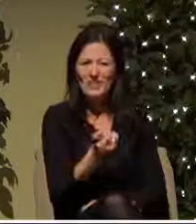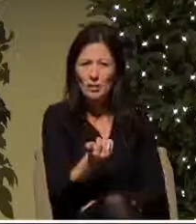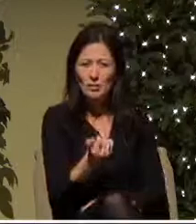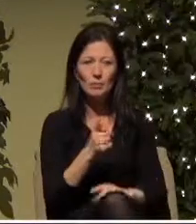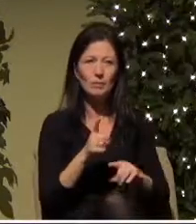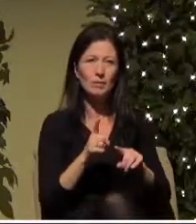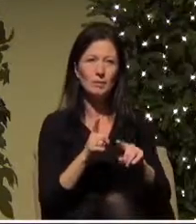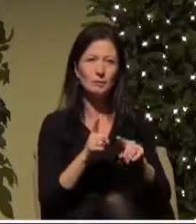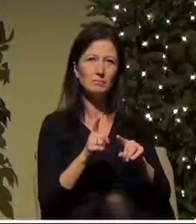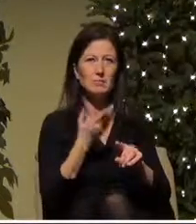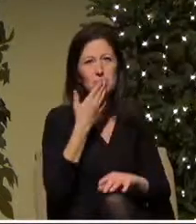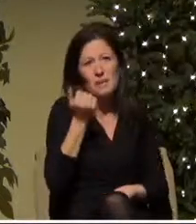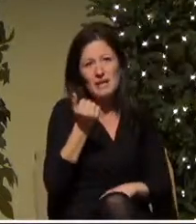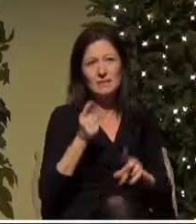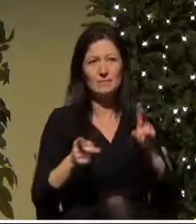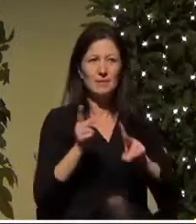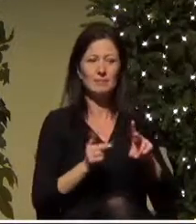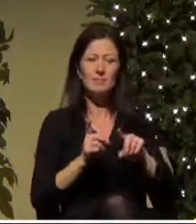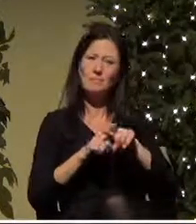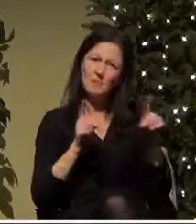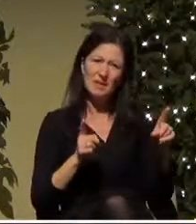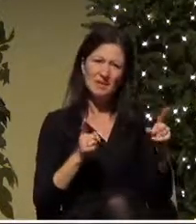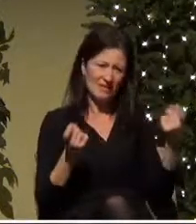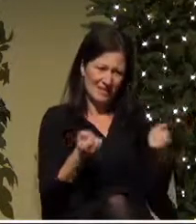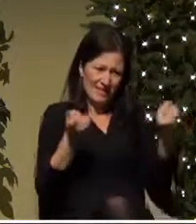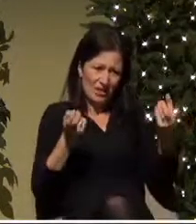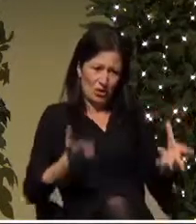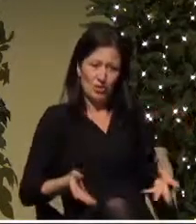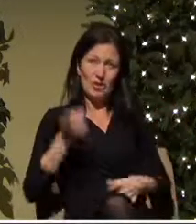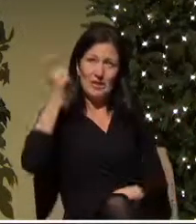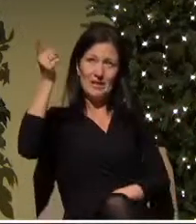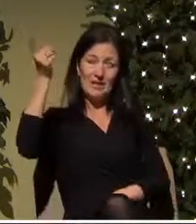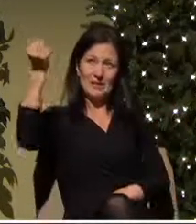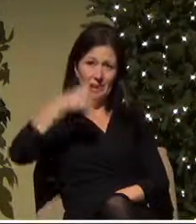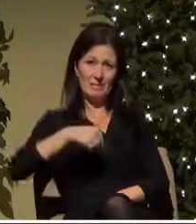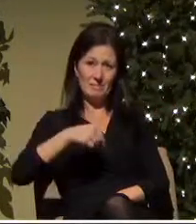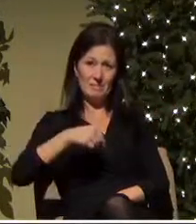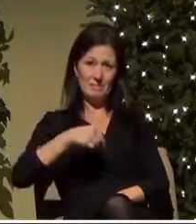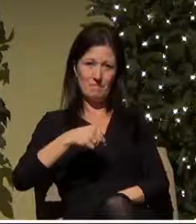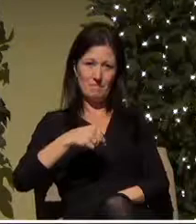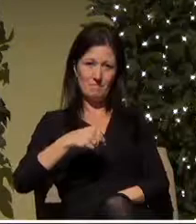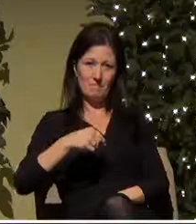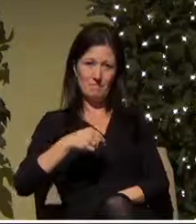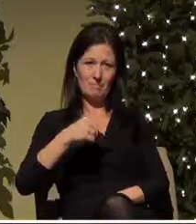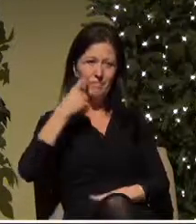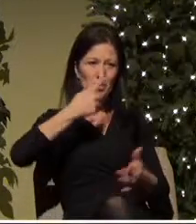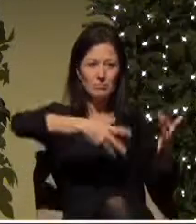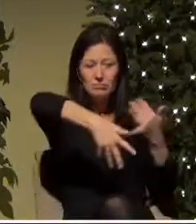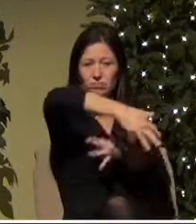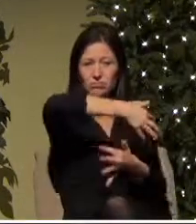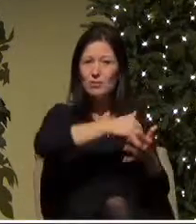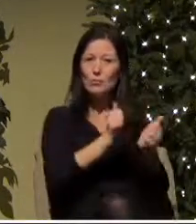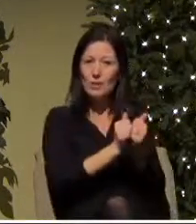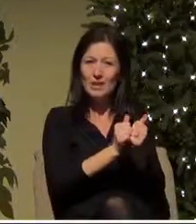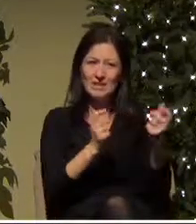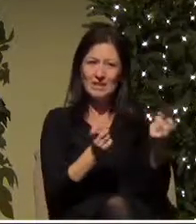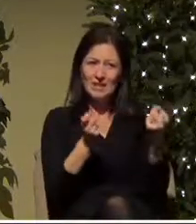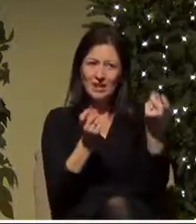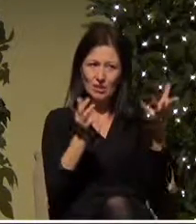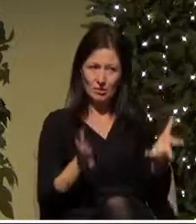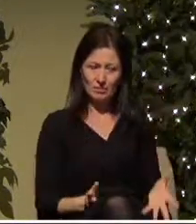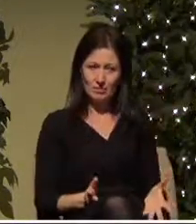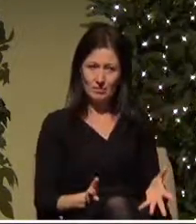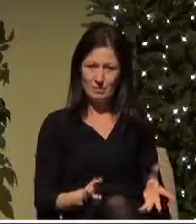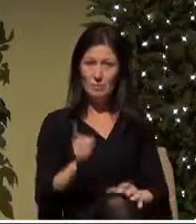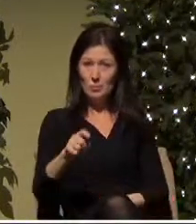of the best of the best but the outcast the sinner God welcomes all no matter what and all we need to do is simply receive